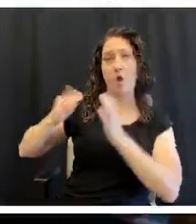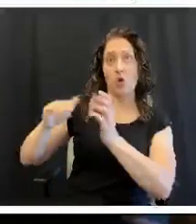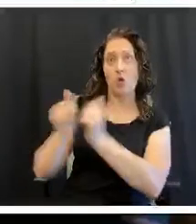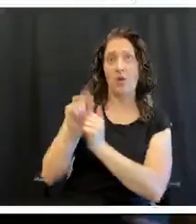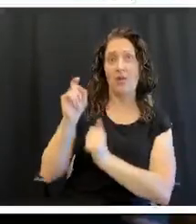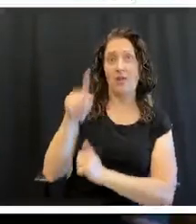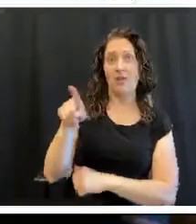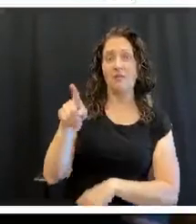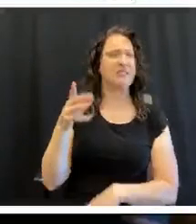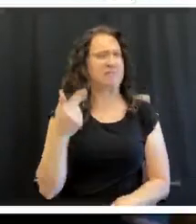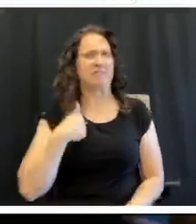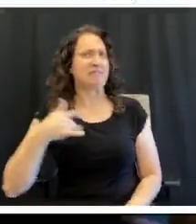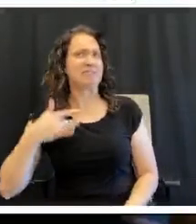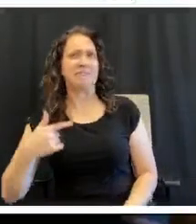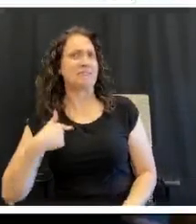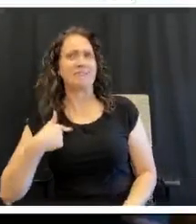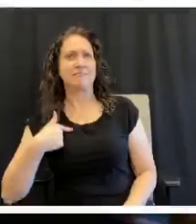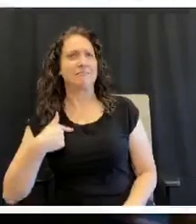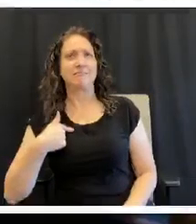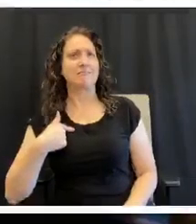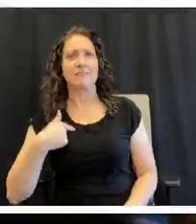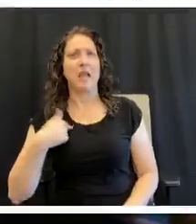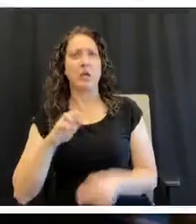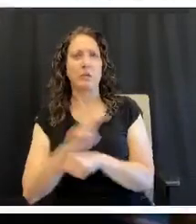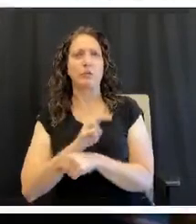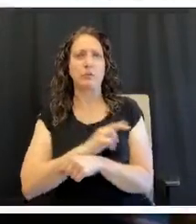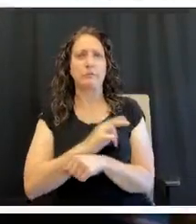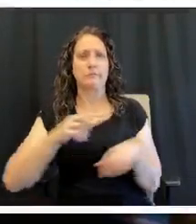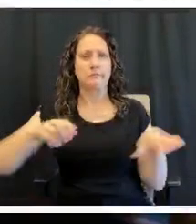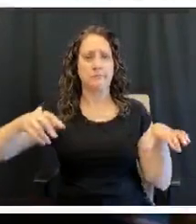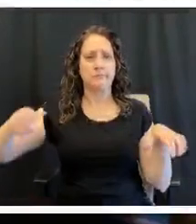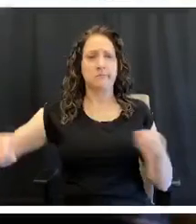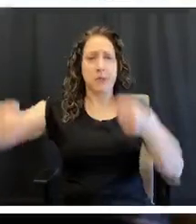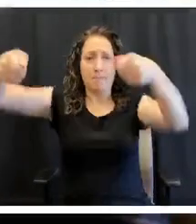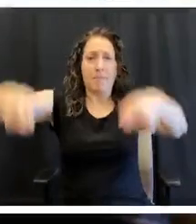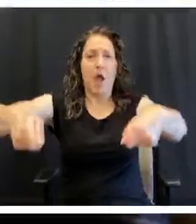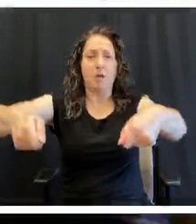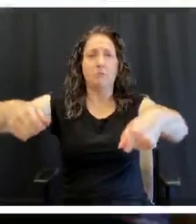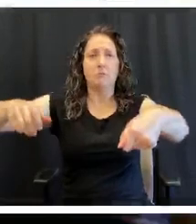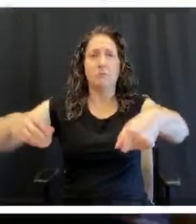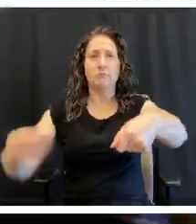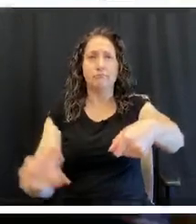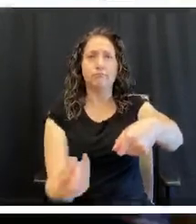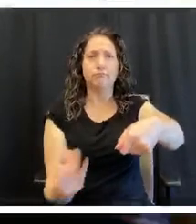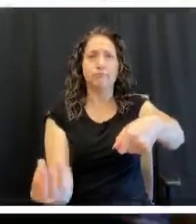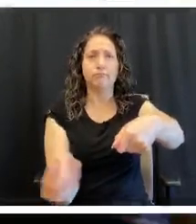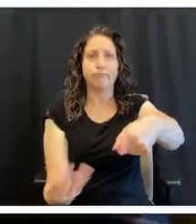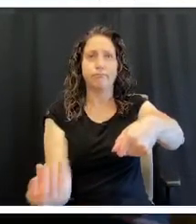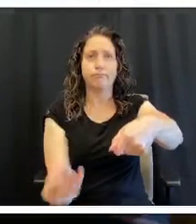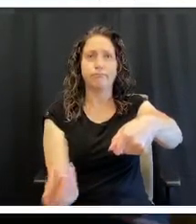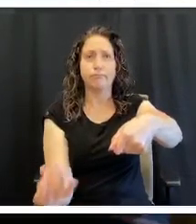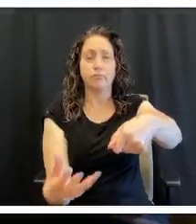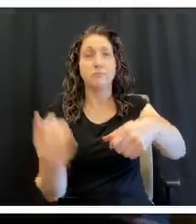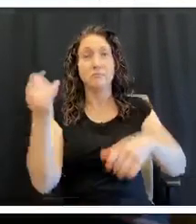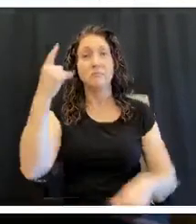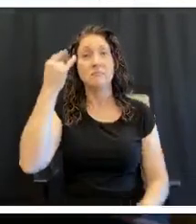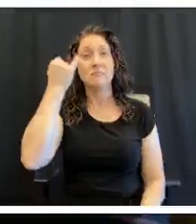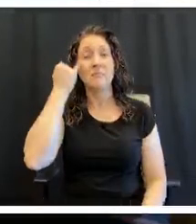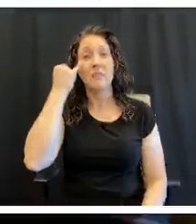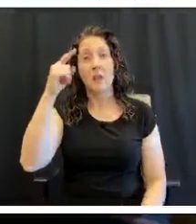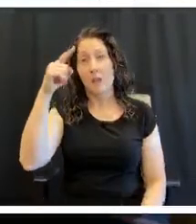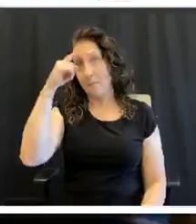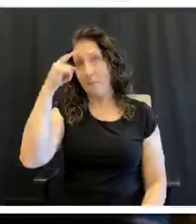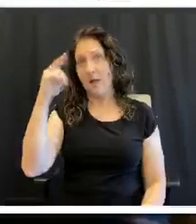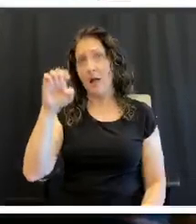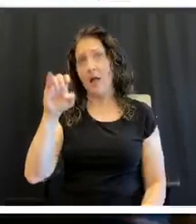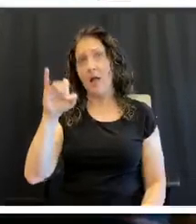No, I don't. Everything is done on the stovetop. If we're doing black eyed peas, it takes 45 minutes to an hour, hour and a